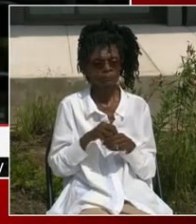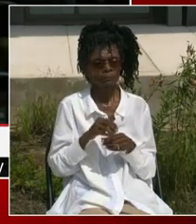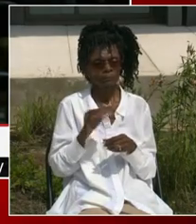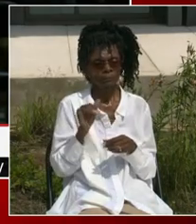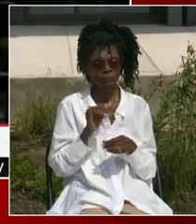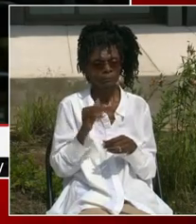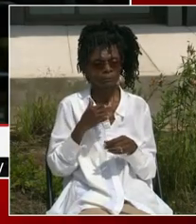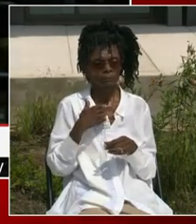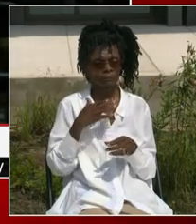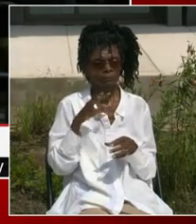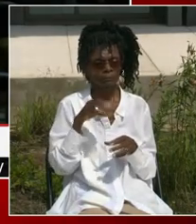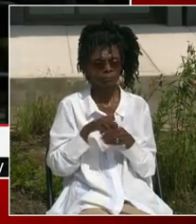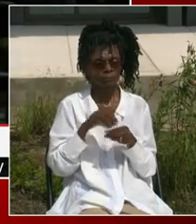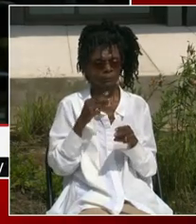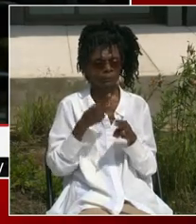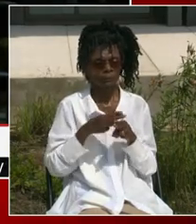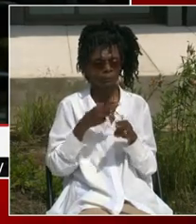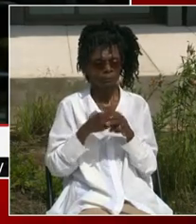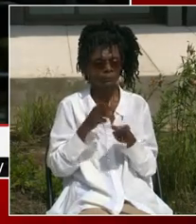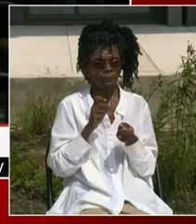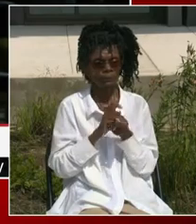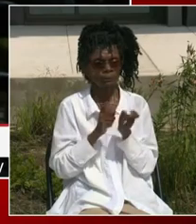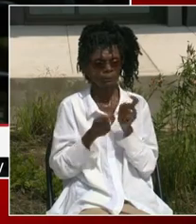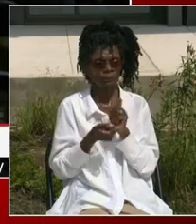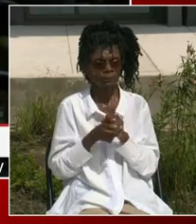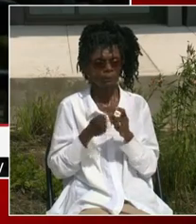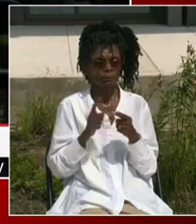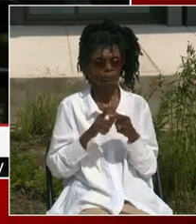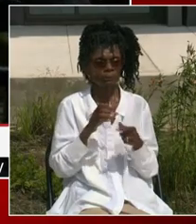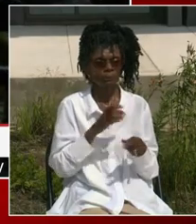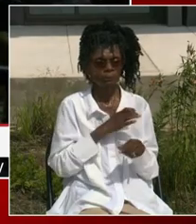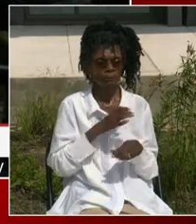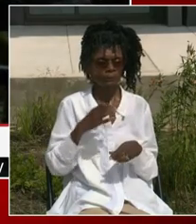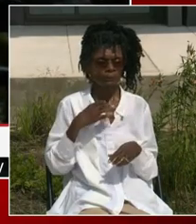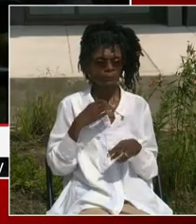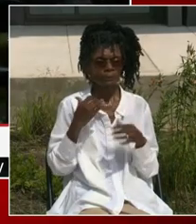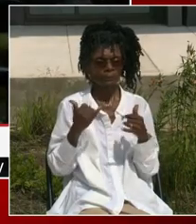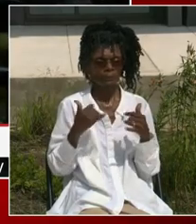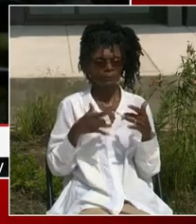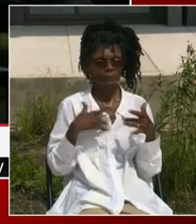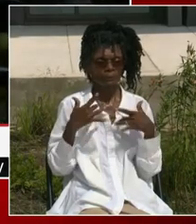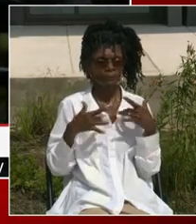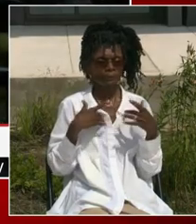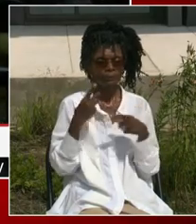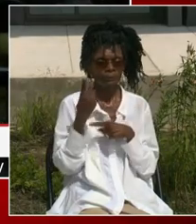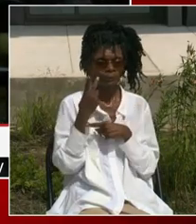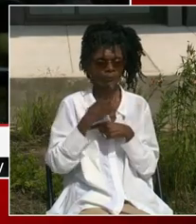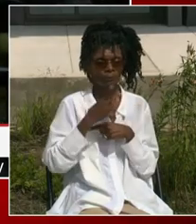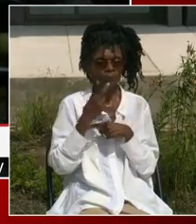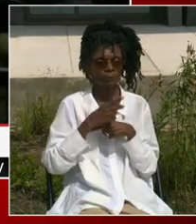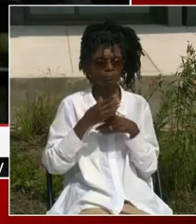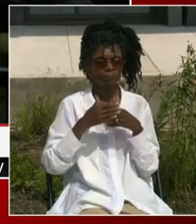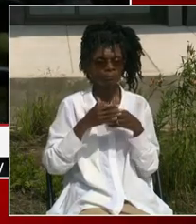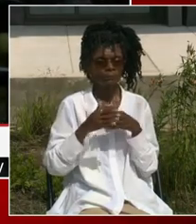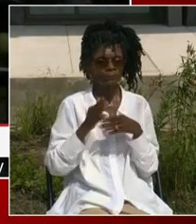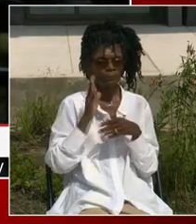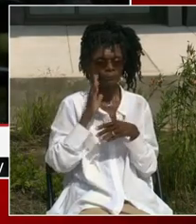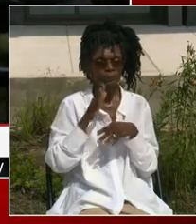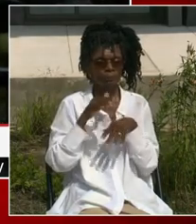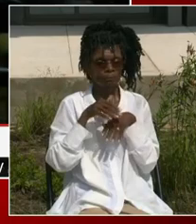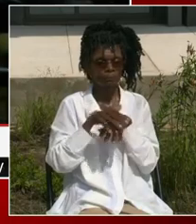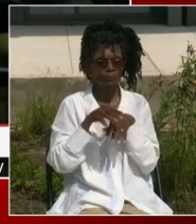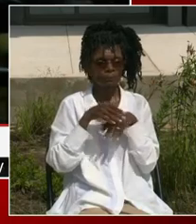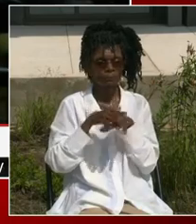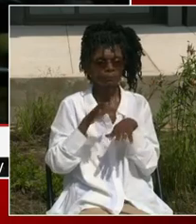day before or two days before the March on Washington, to celebrate not just the beautiful building, LEAD certified around